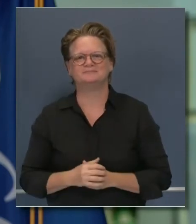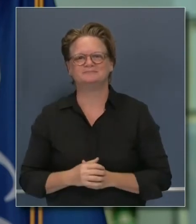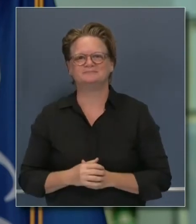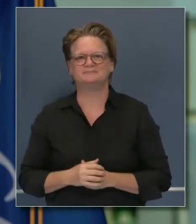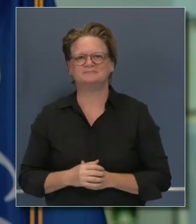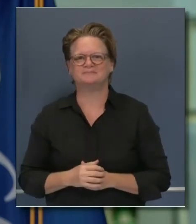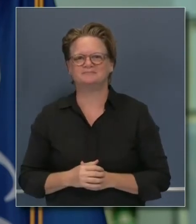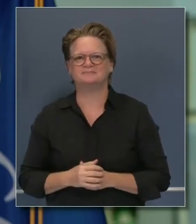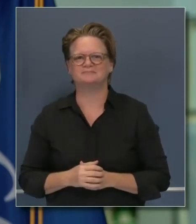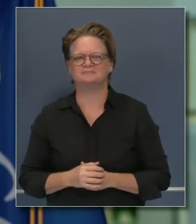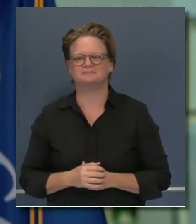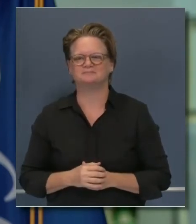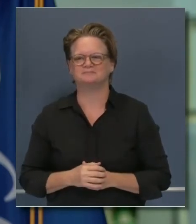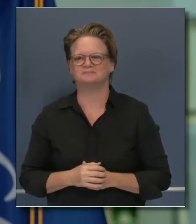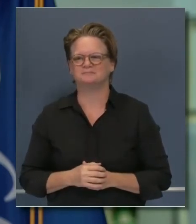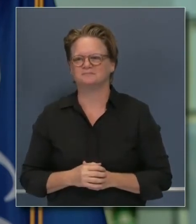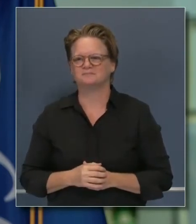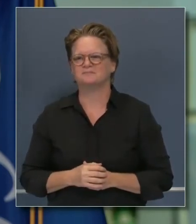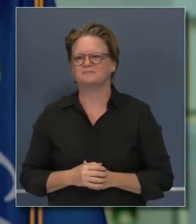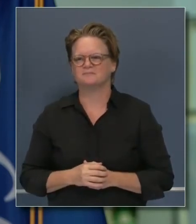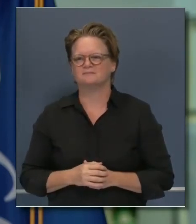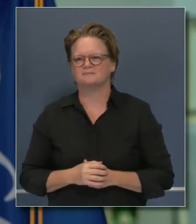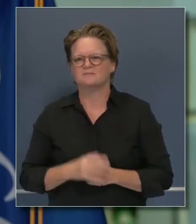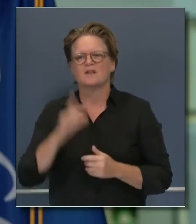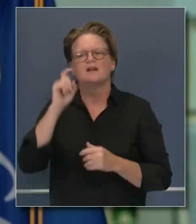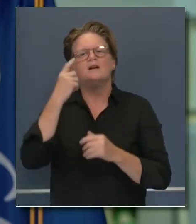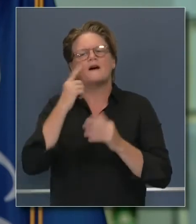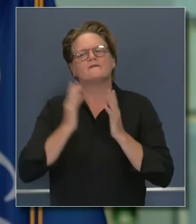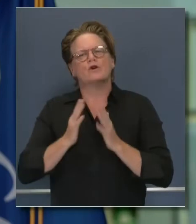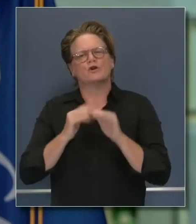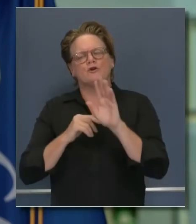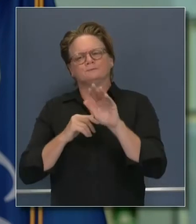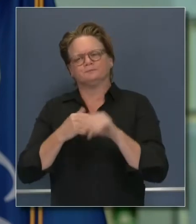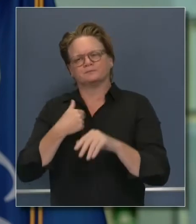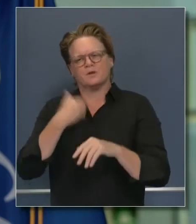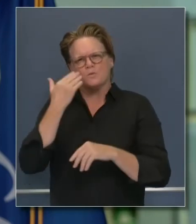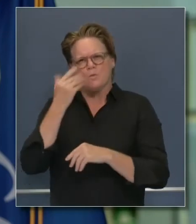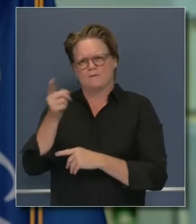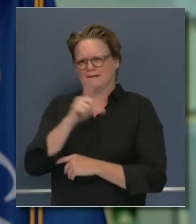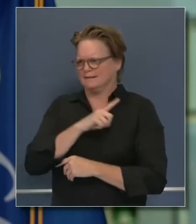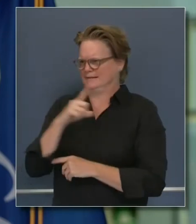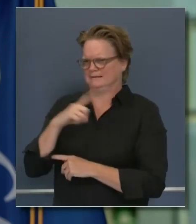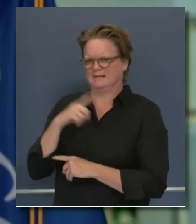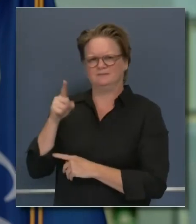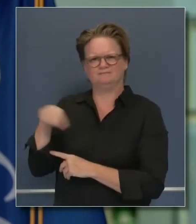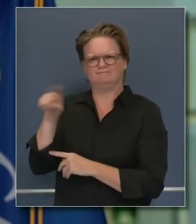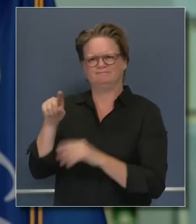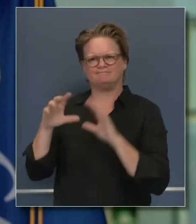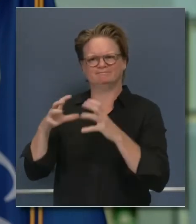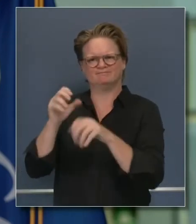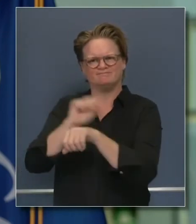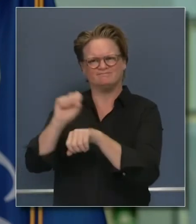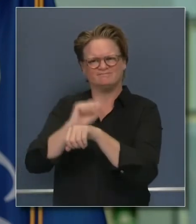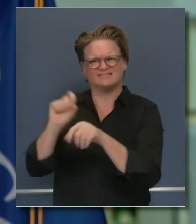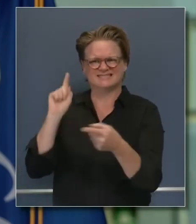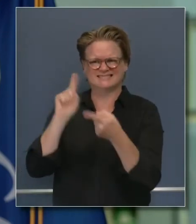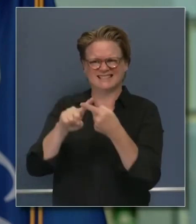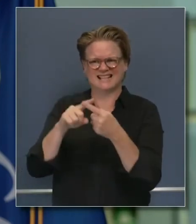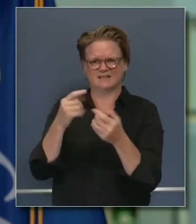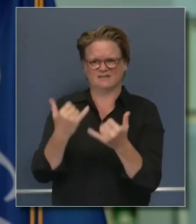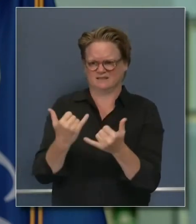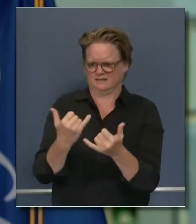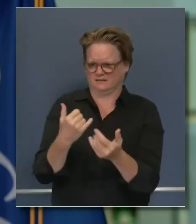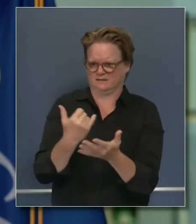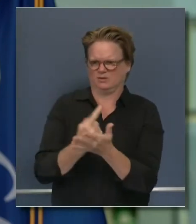The legislature is considering, obviously, a bunch of bills at end of session right now. Bills on PPE and